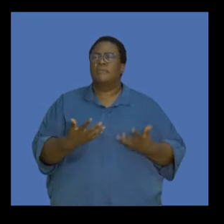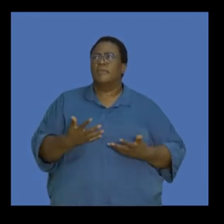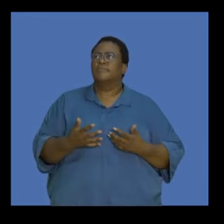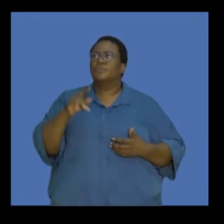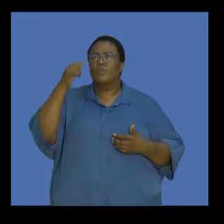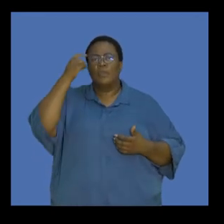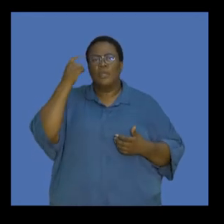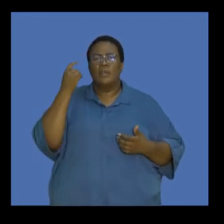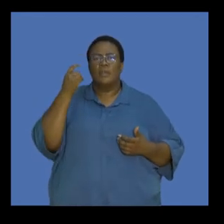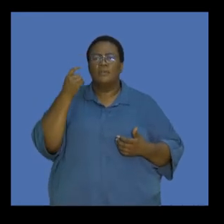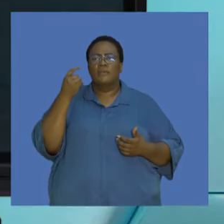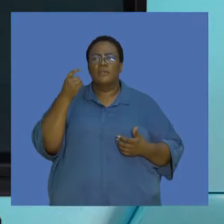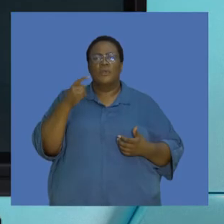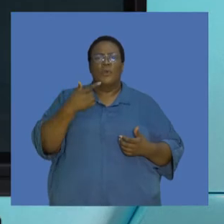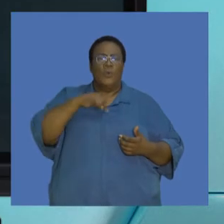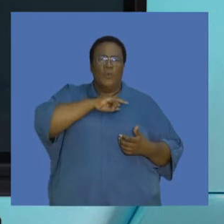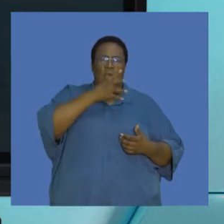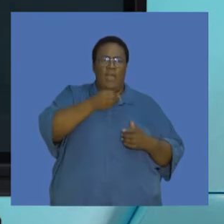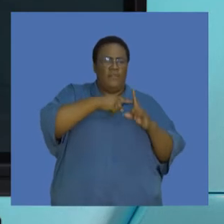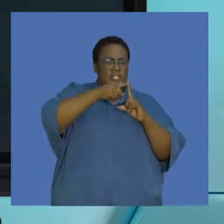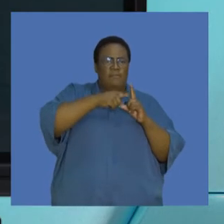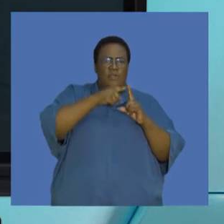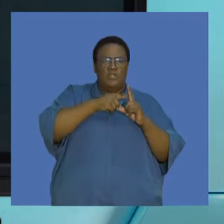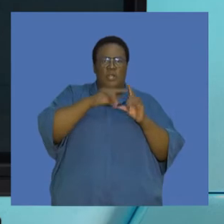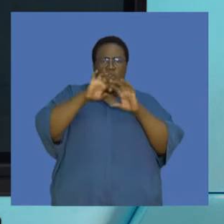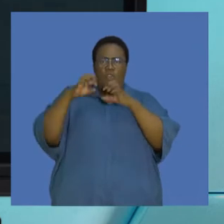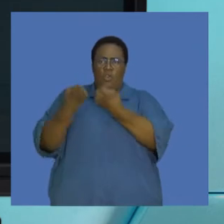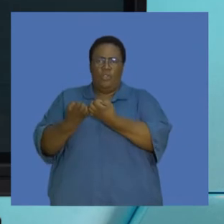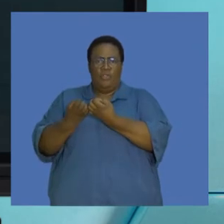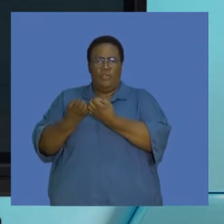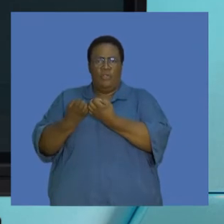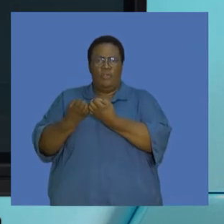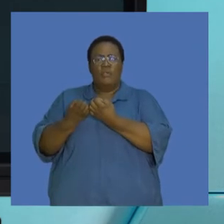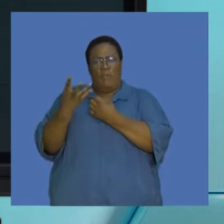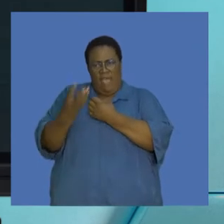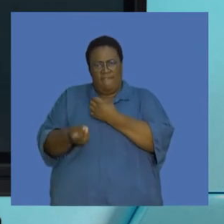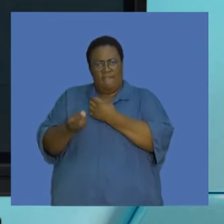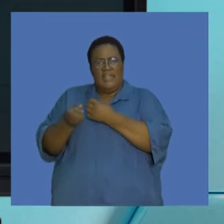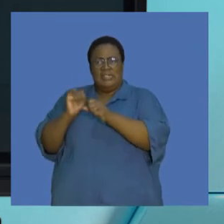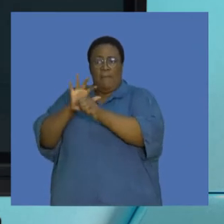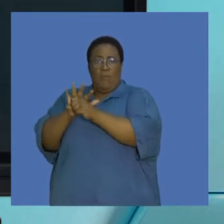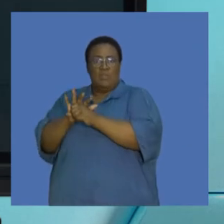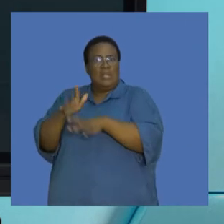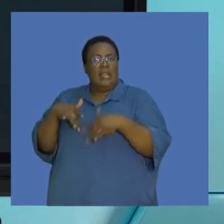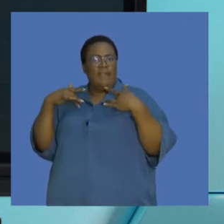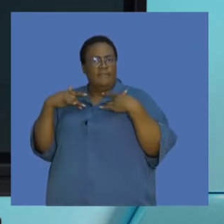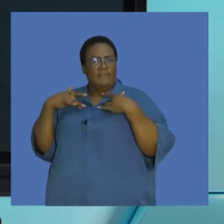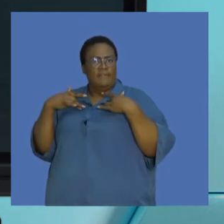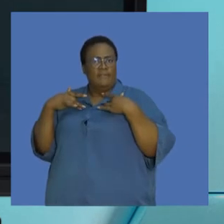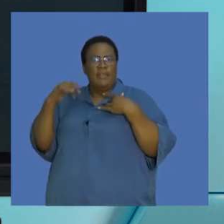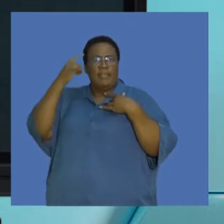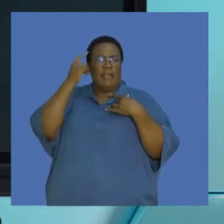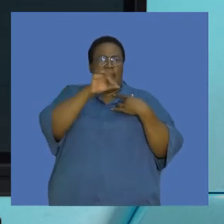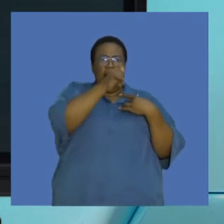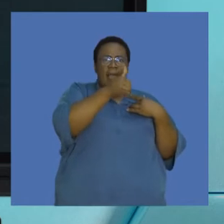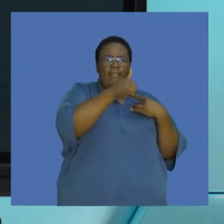thought about why do we have a temperature on Earth that supports the existence of life? Now, if we think of other